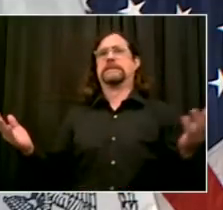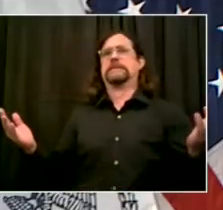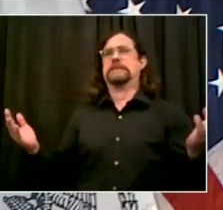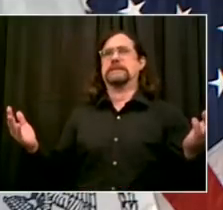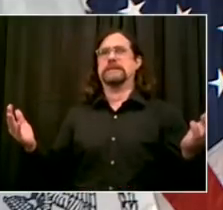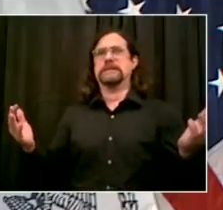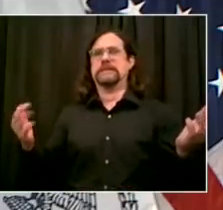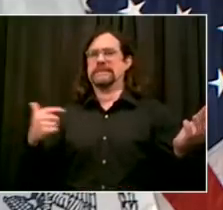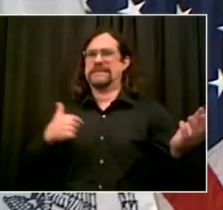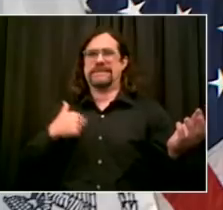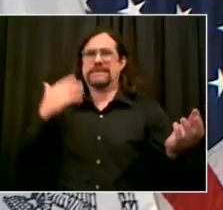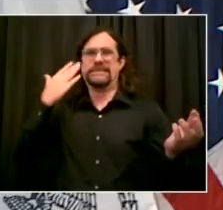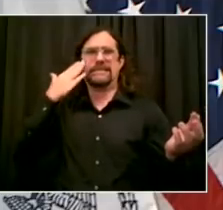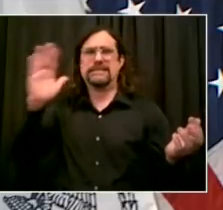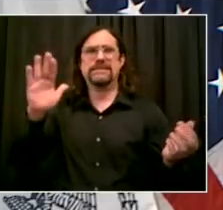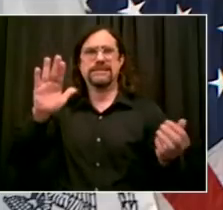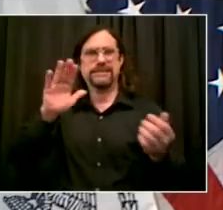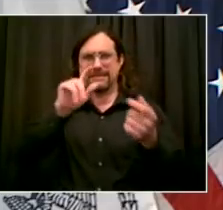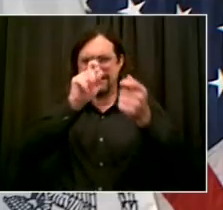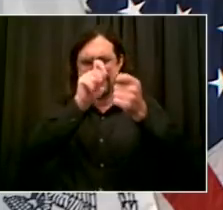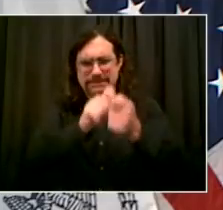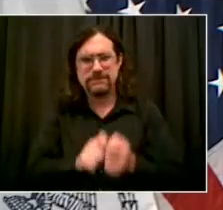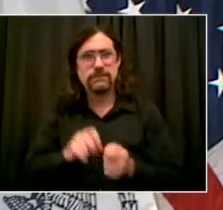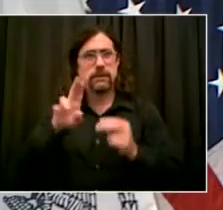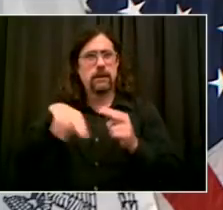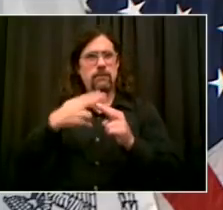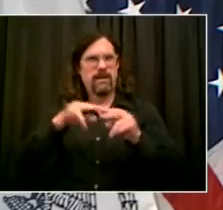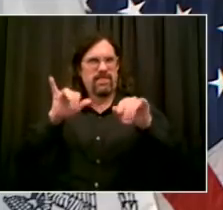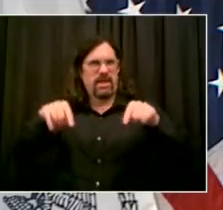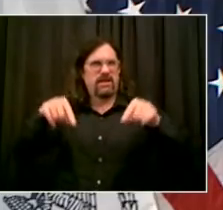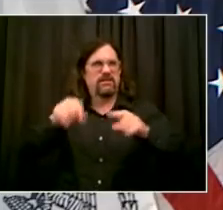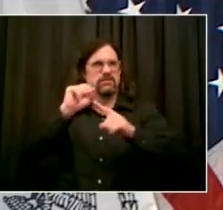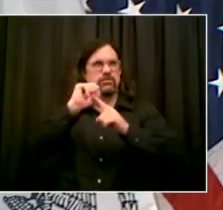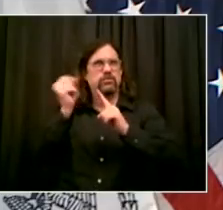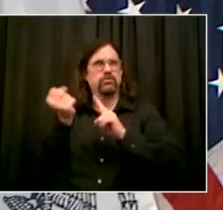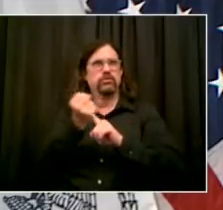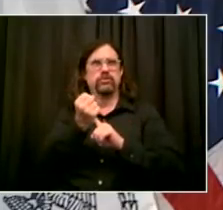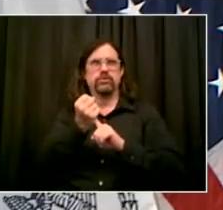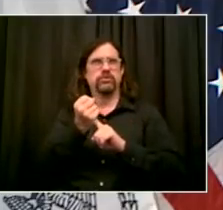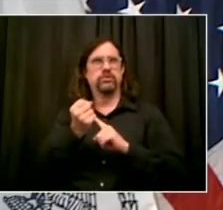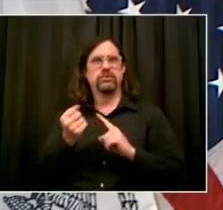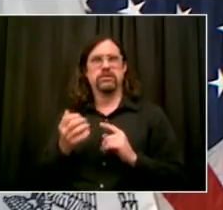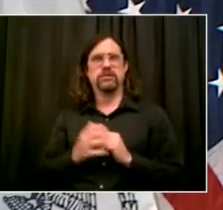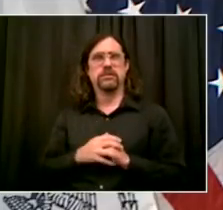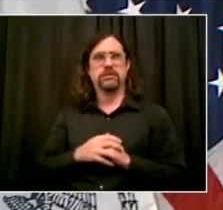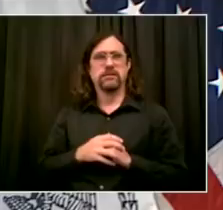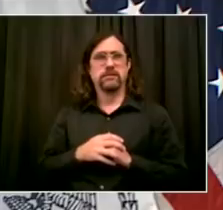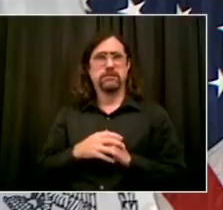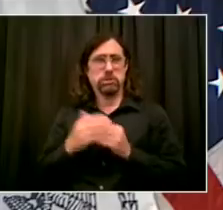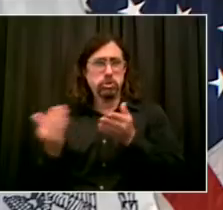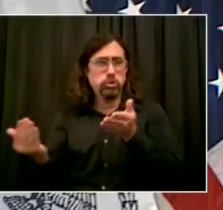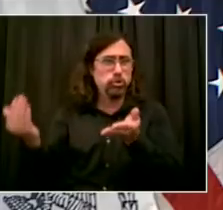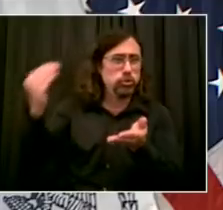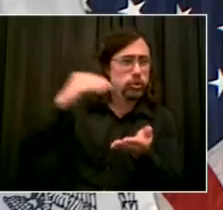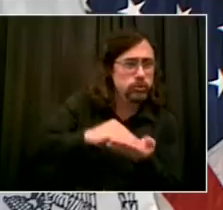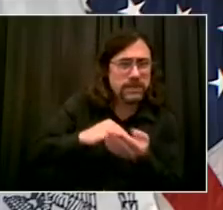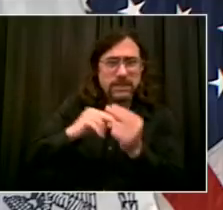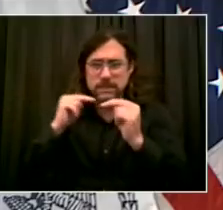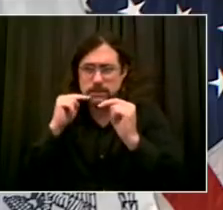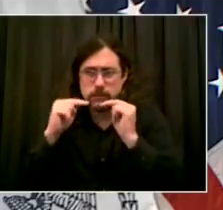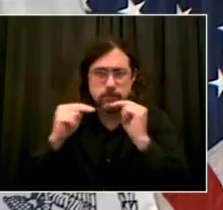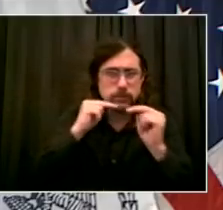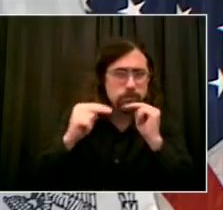about the fact that Madison Square Garden should be paying more in taxes. Let's be clear, sports franchises